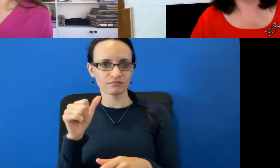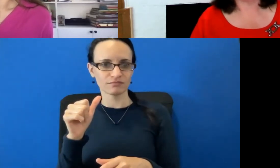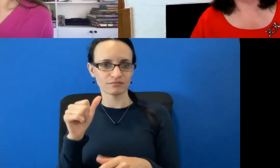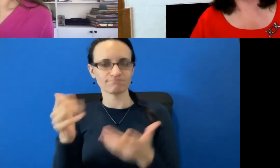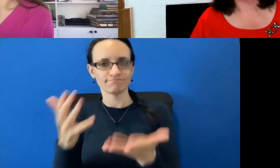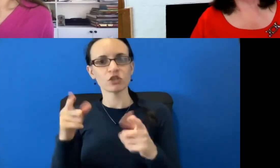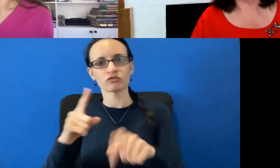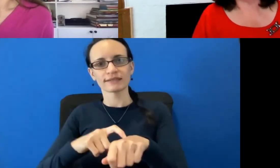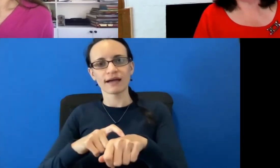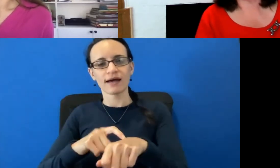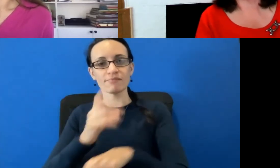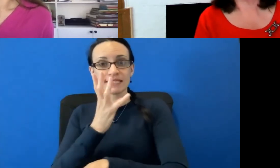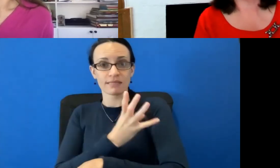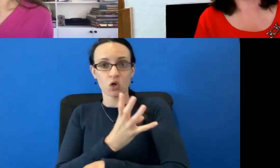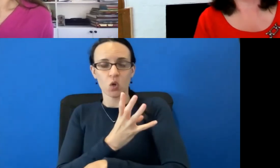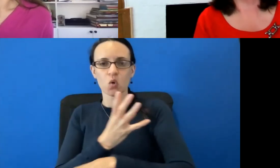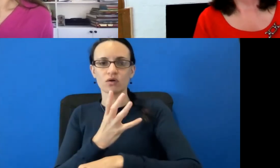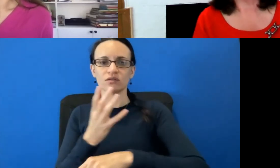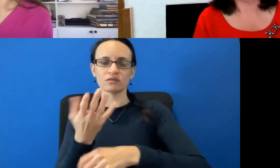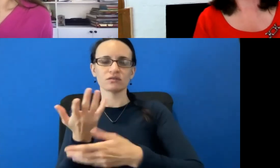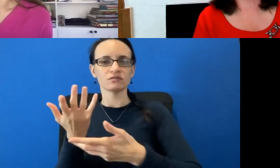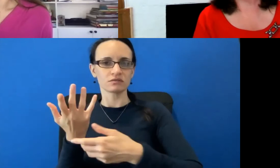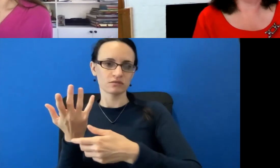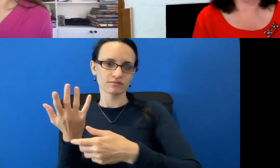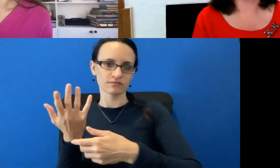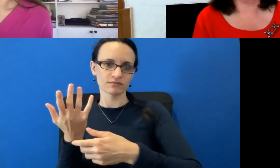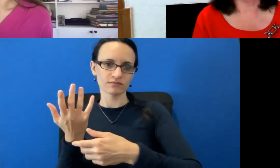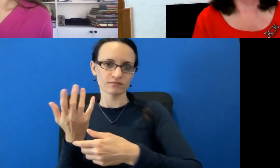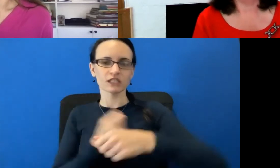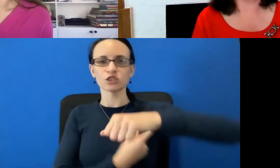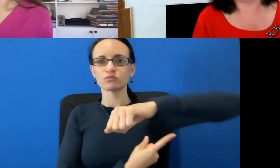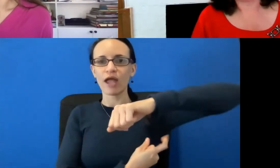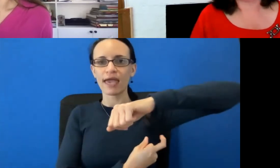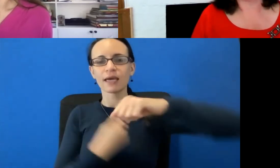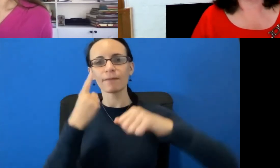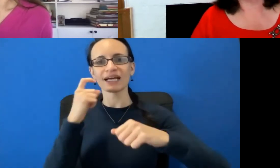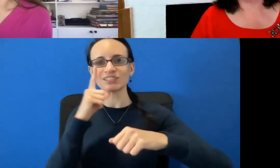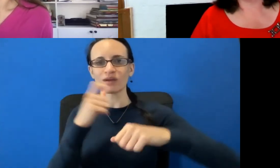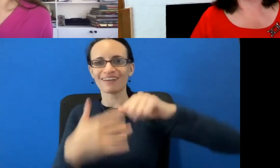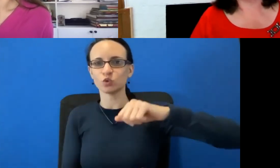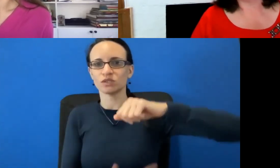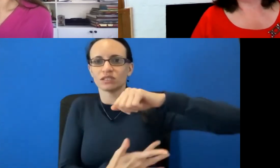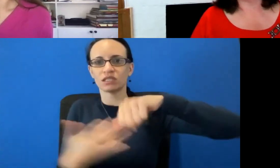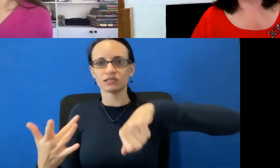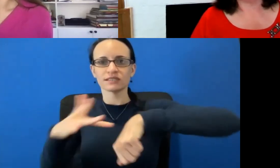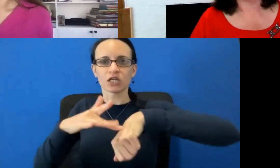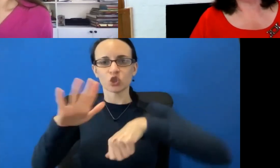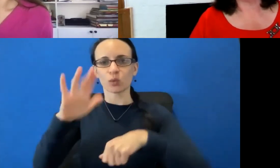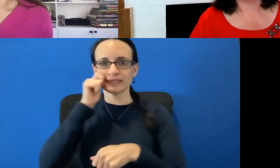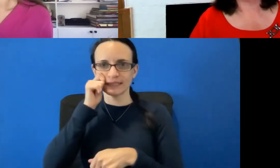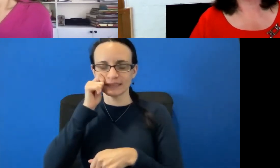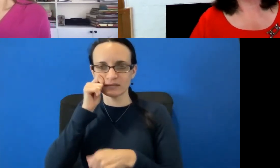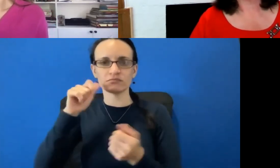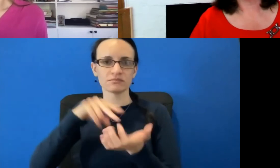the time of chemo, a spray by virtue of not touching your skin may be better, thereby having less